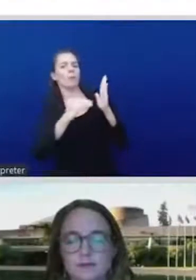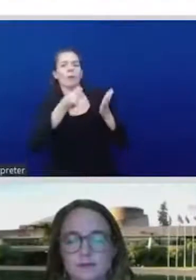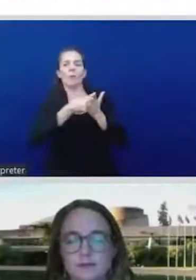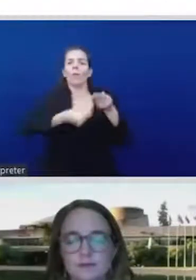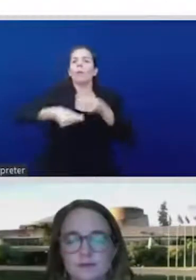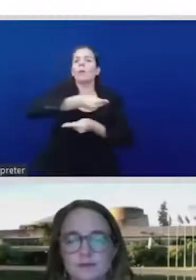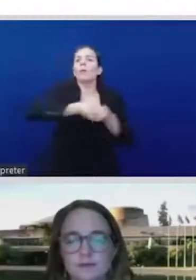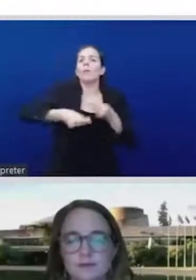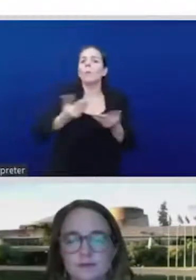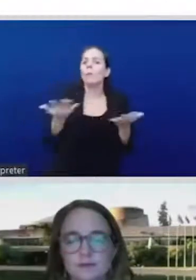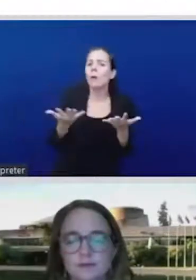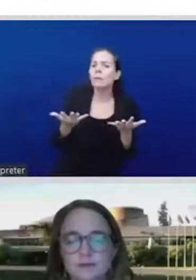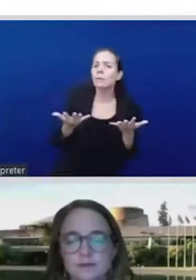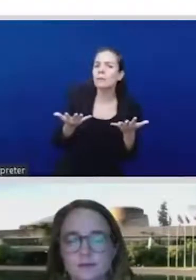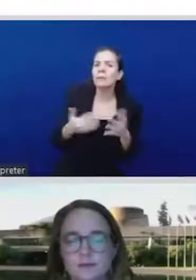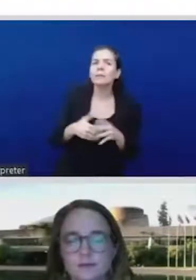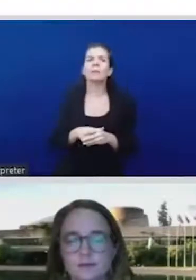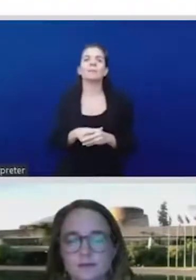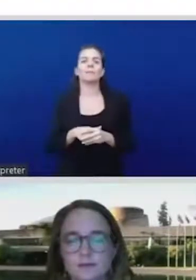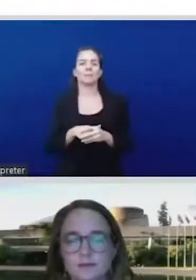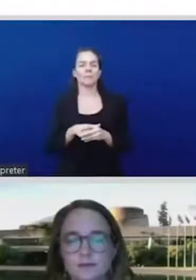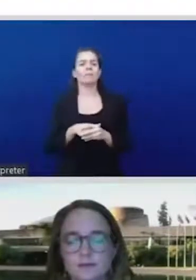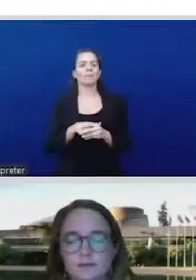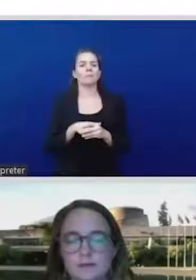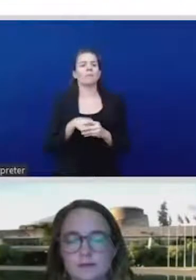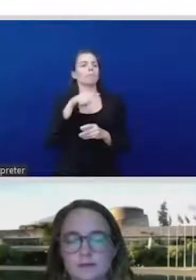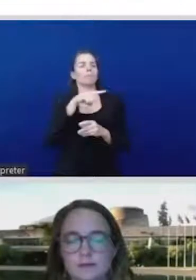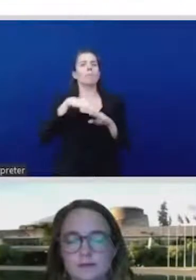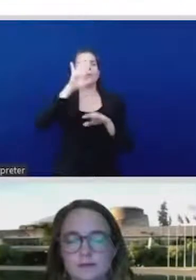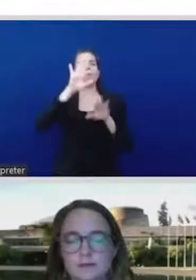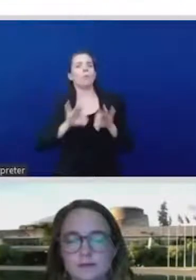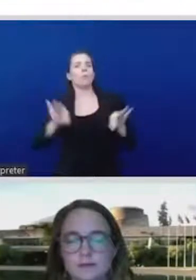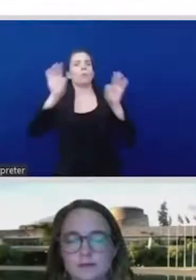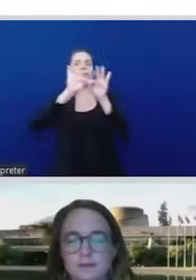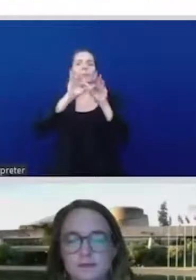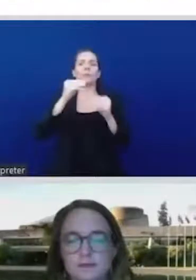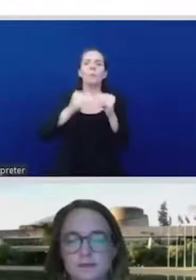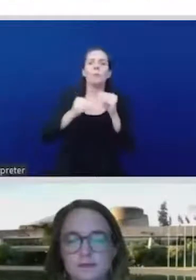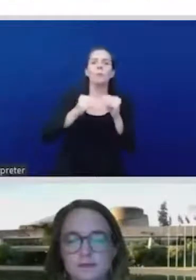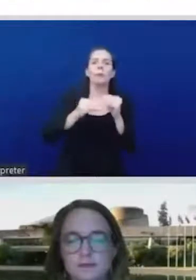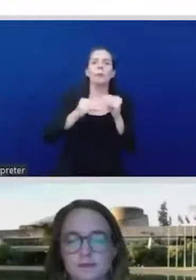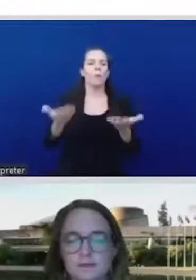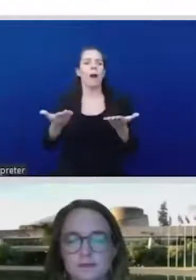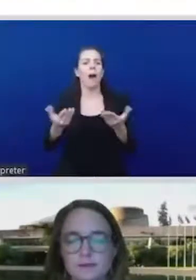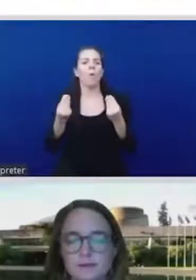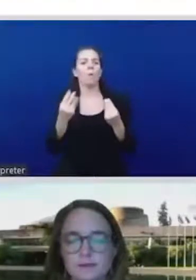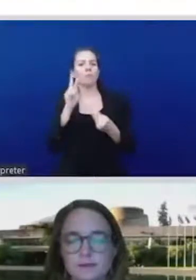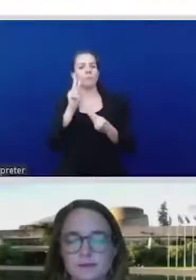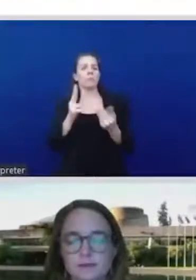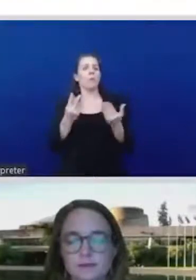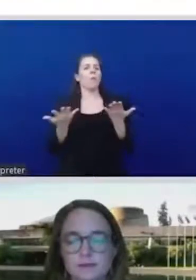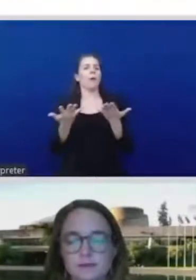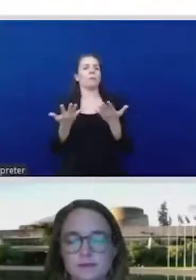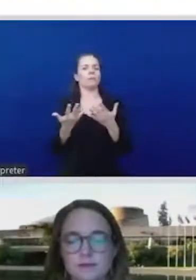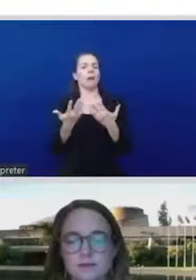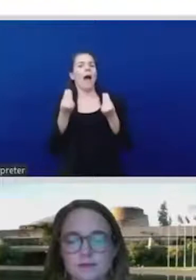this can affect advancing on women's economic status. Thank you, Alejandra. Thank